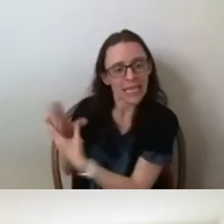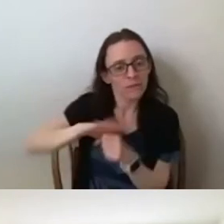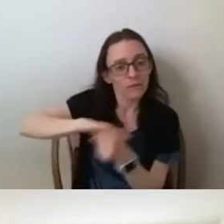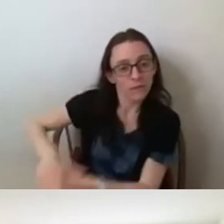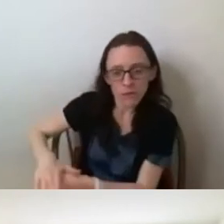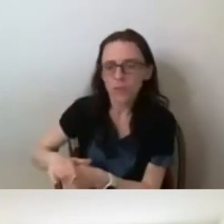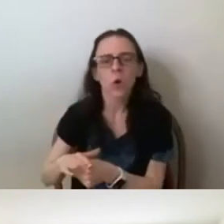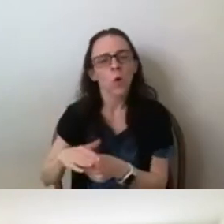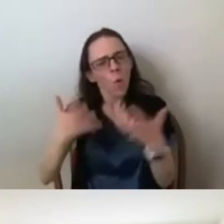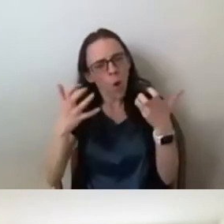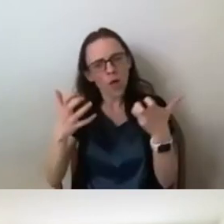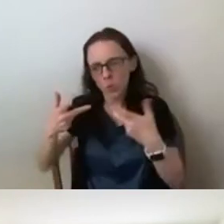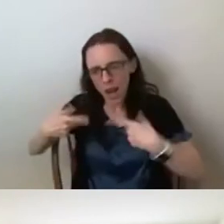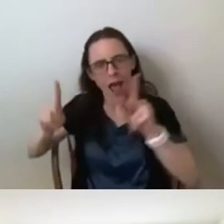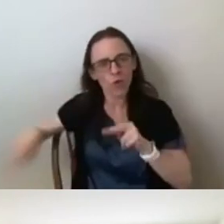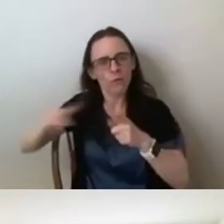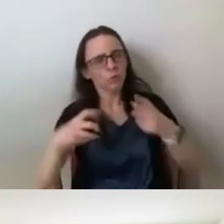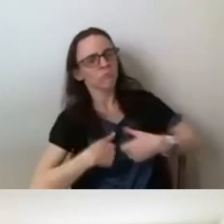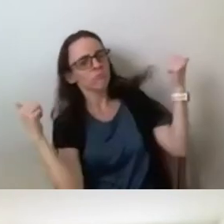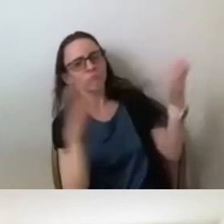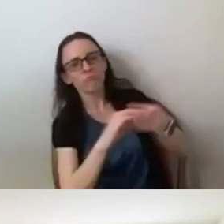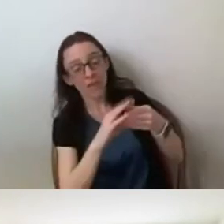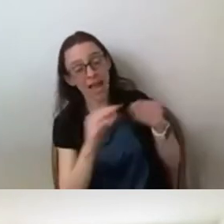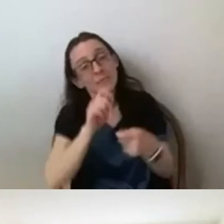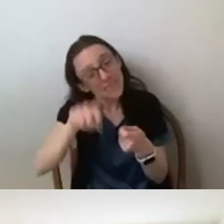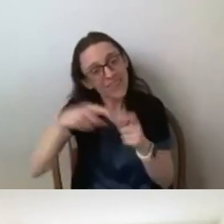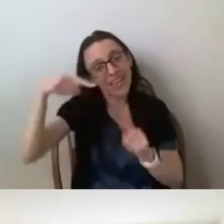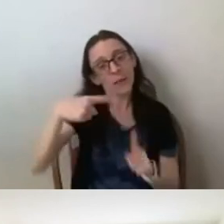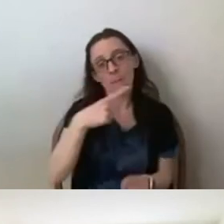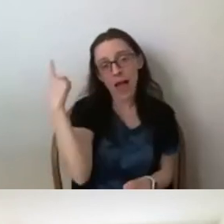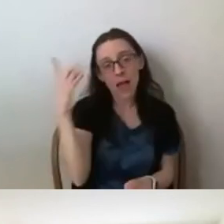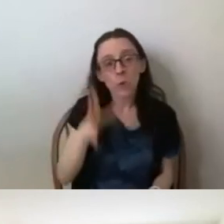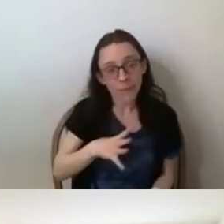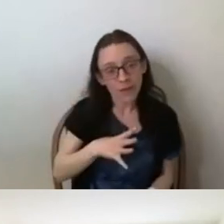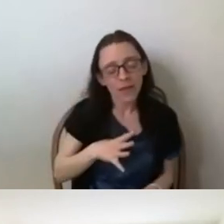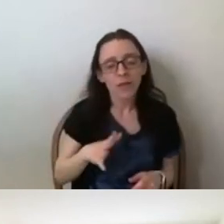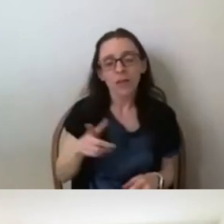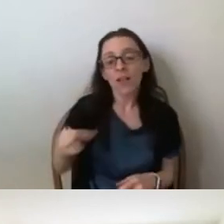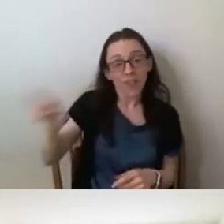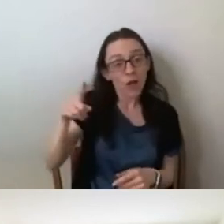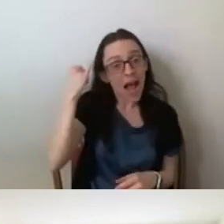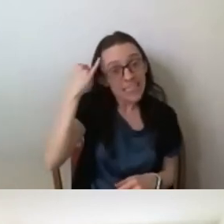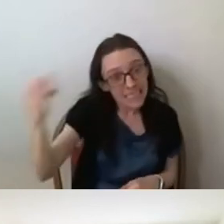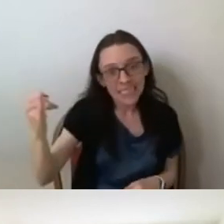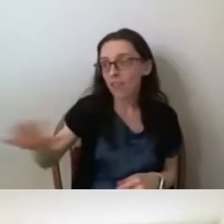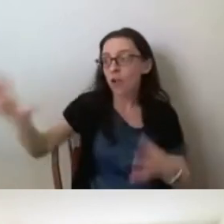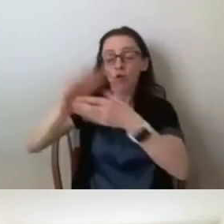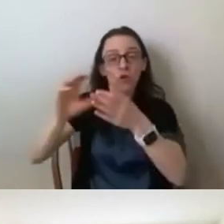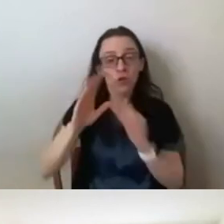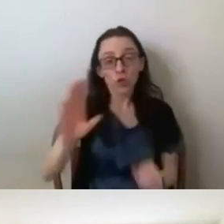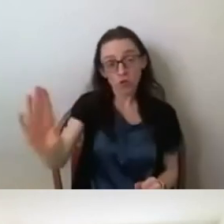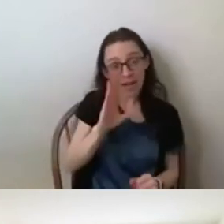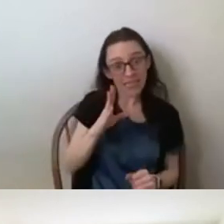these ideas and representations affect us directly politically and privately as well.